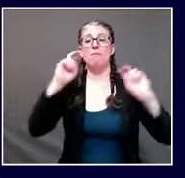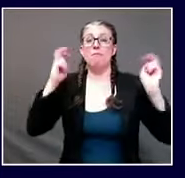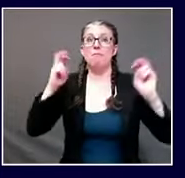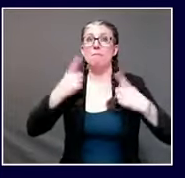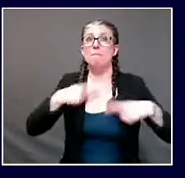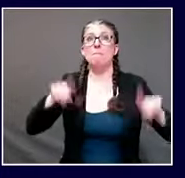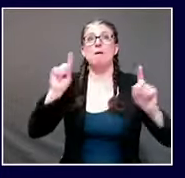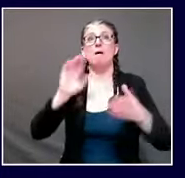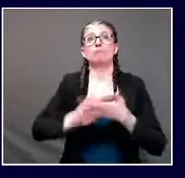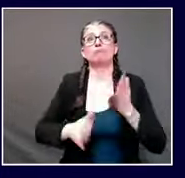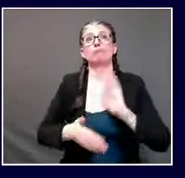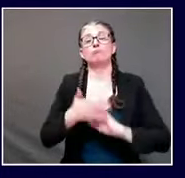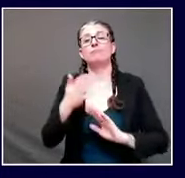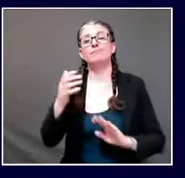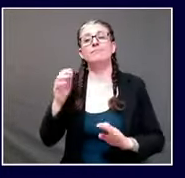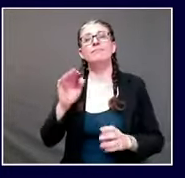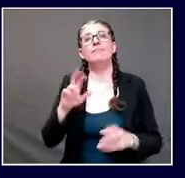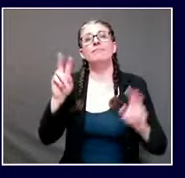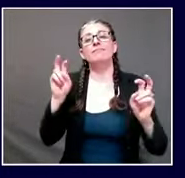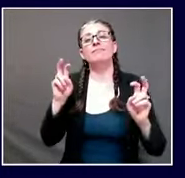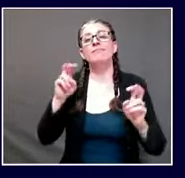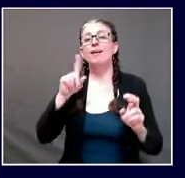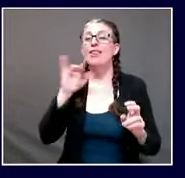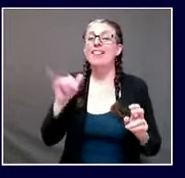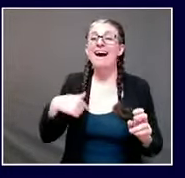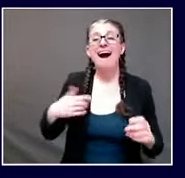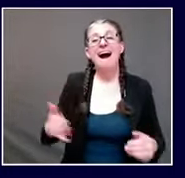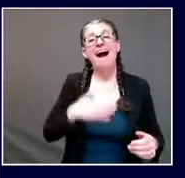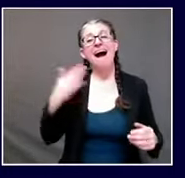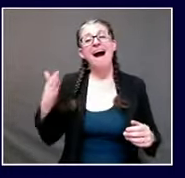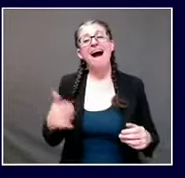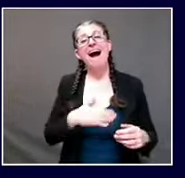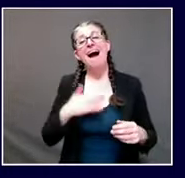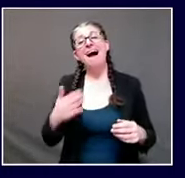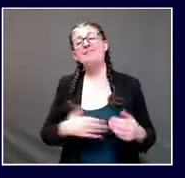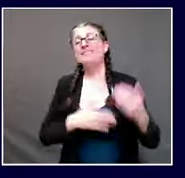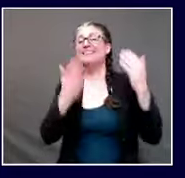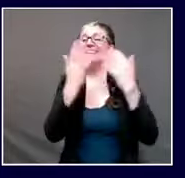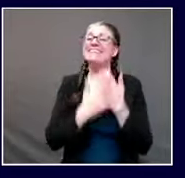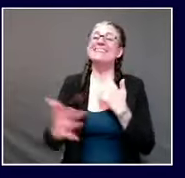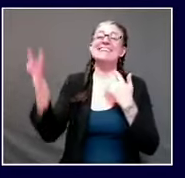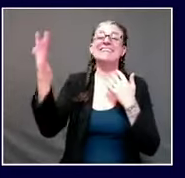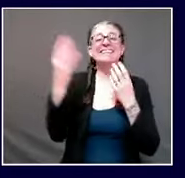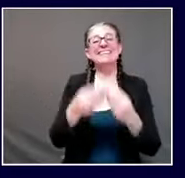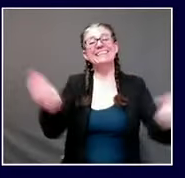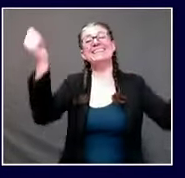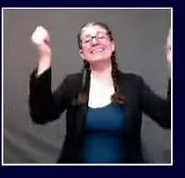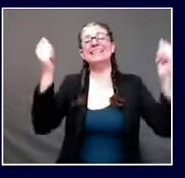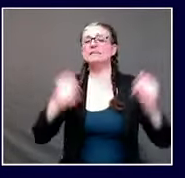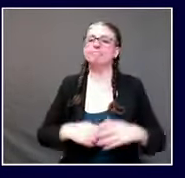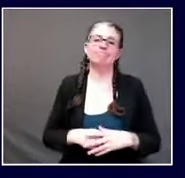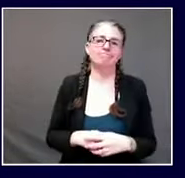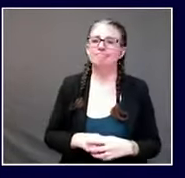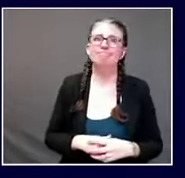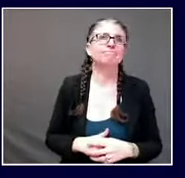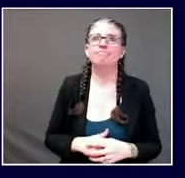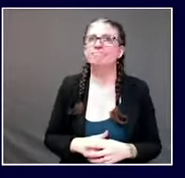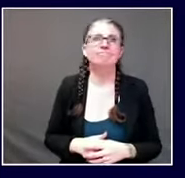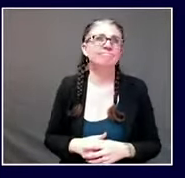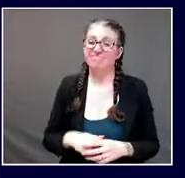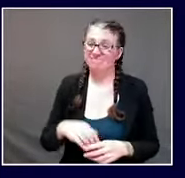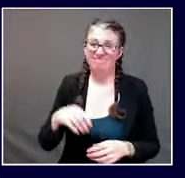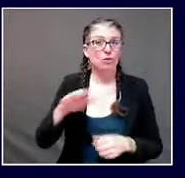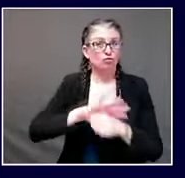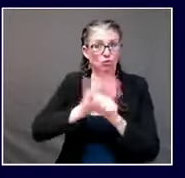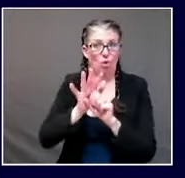outbreaks of covet 19 so we will still need to have investigators and contact tracers hopefully not anywhere near the